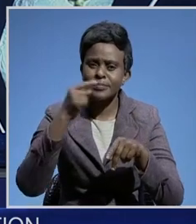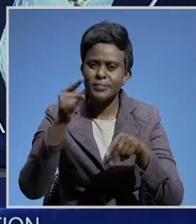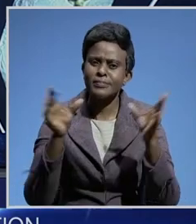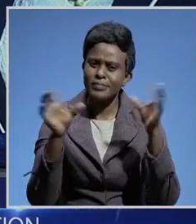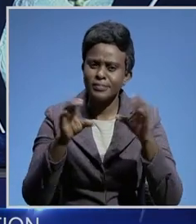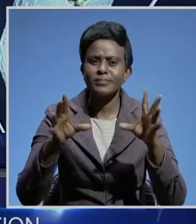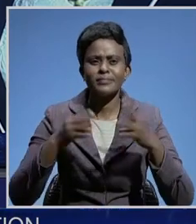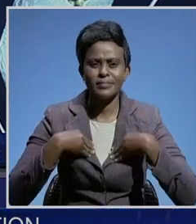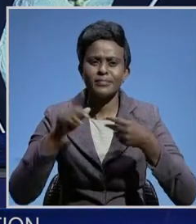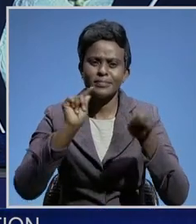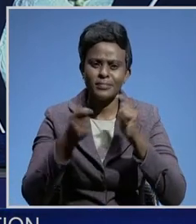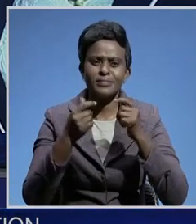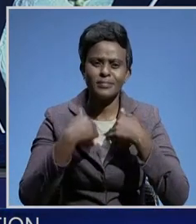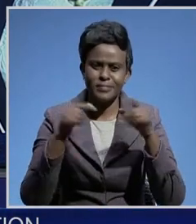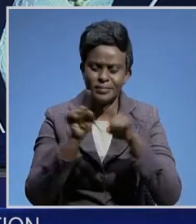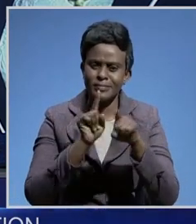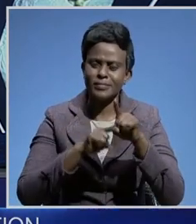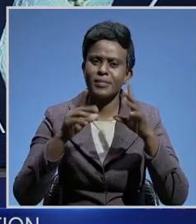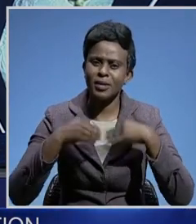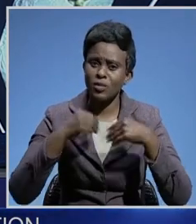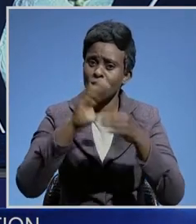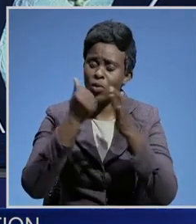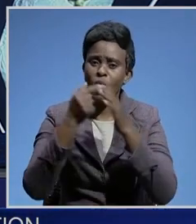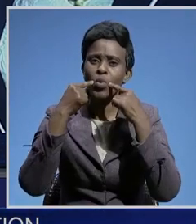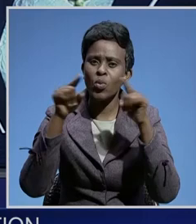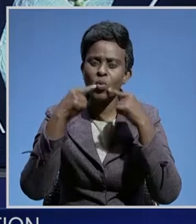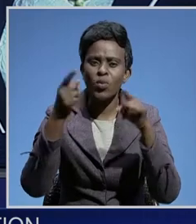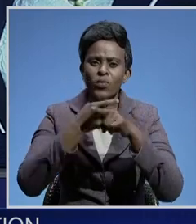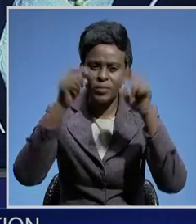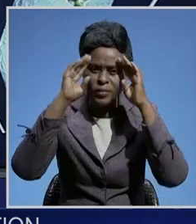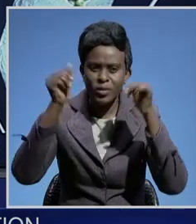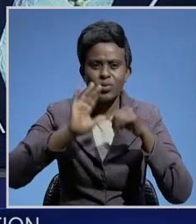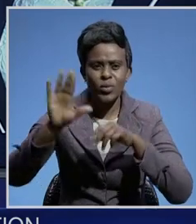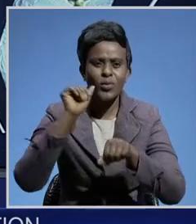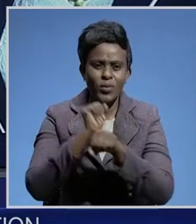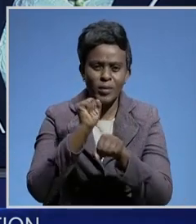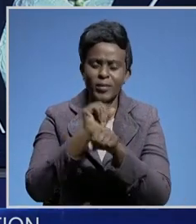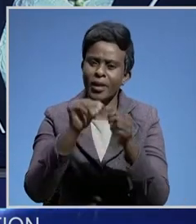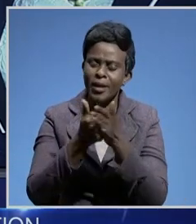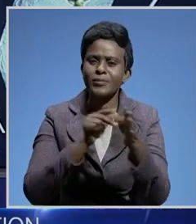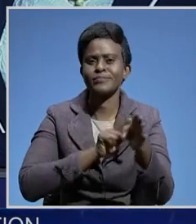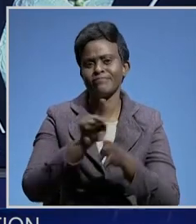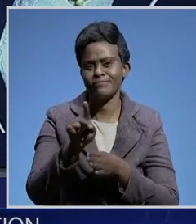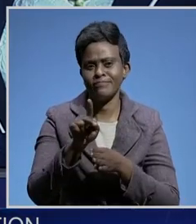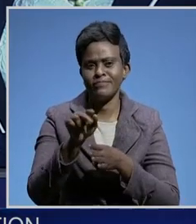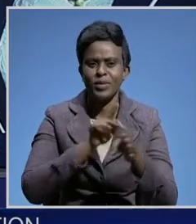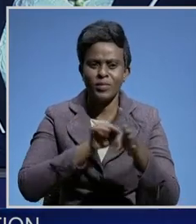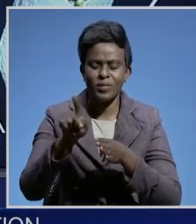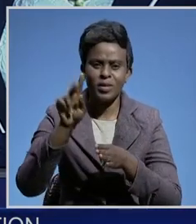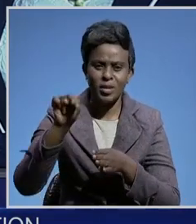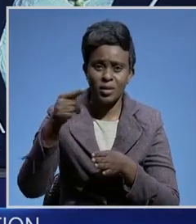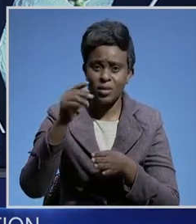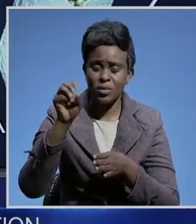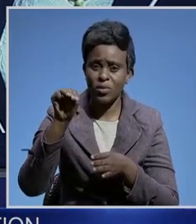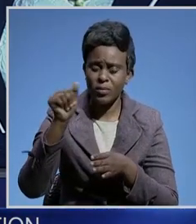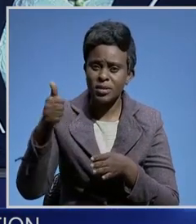embraces change while acknowledging the presidential pronouncement of executing duties professionally. Professor Ngoma said the